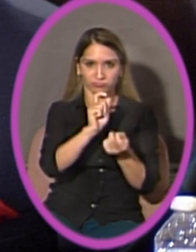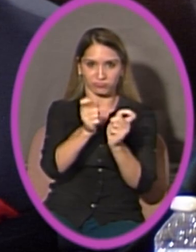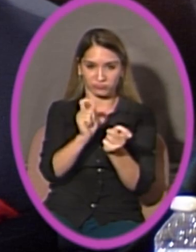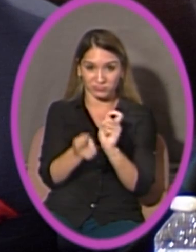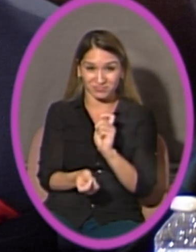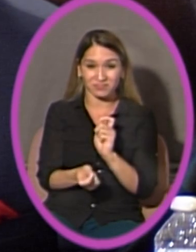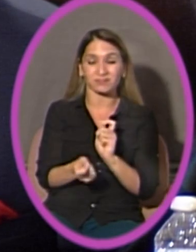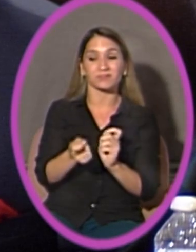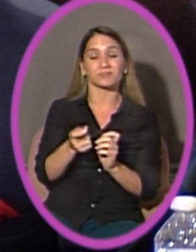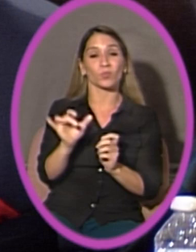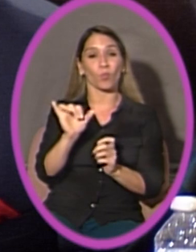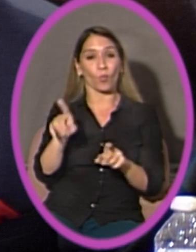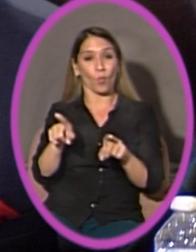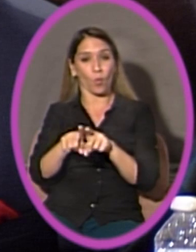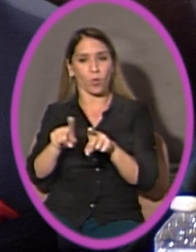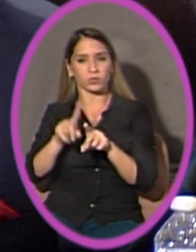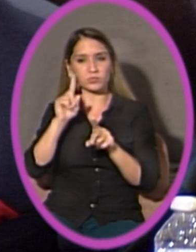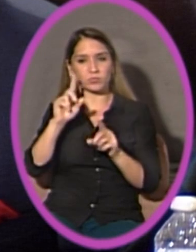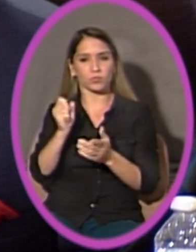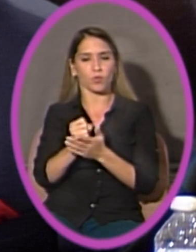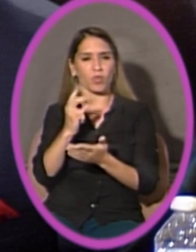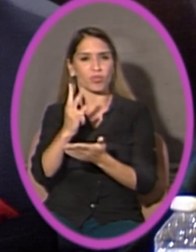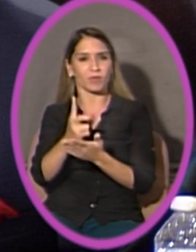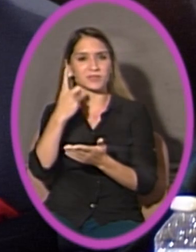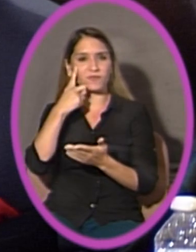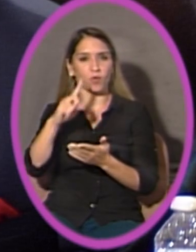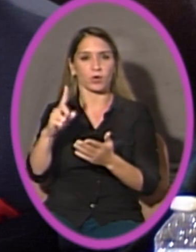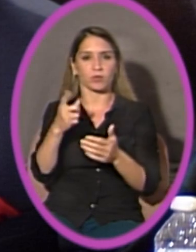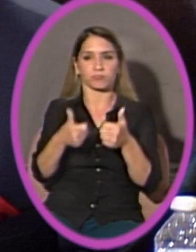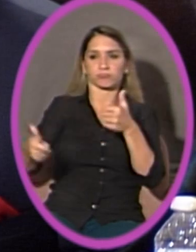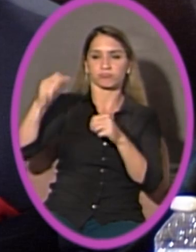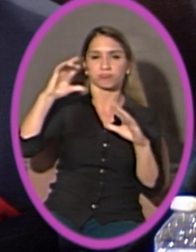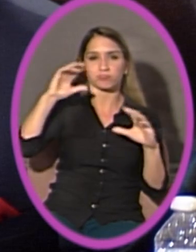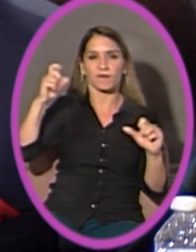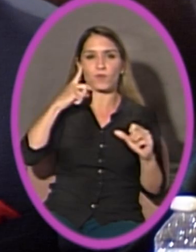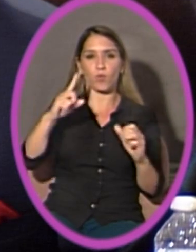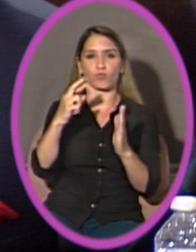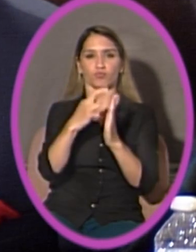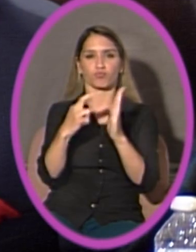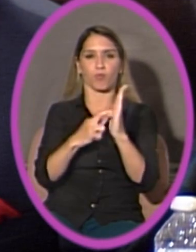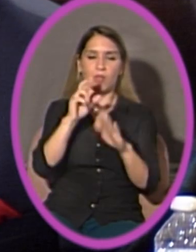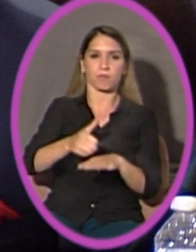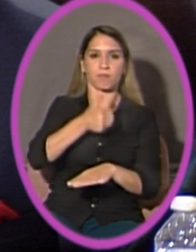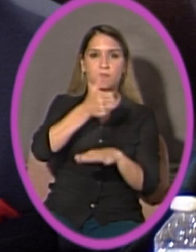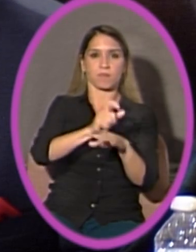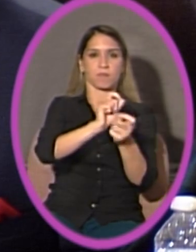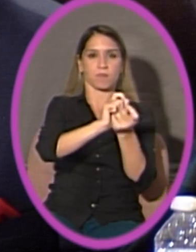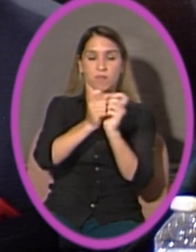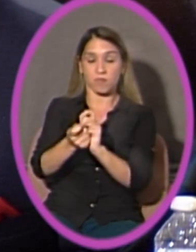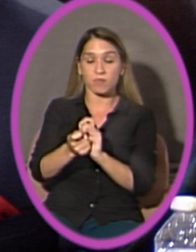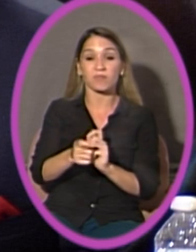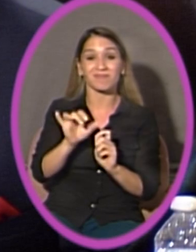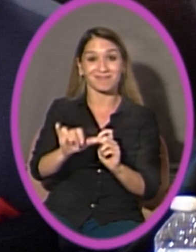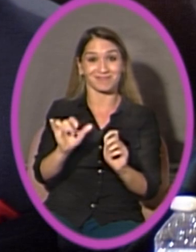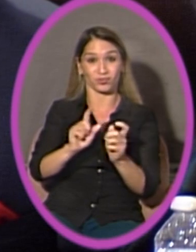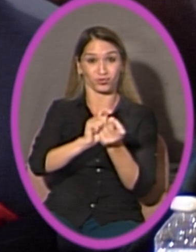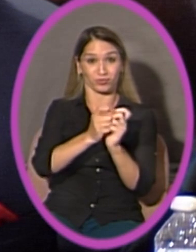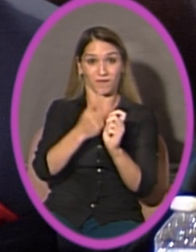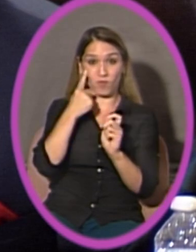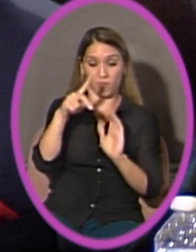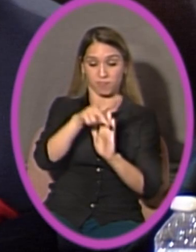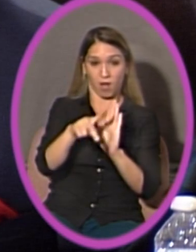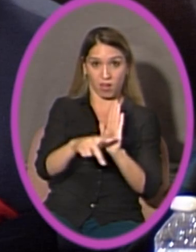obviously authorize the superintendent to initiate rulemaking. So, if those changes to the policy are being